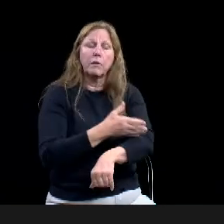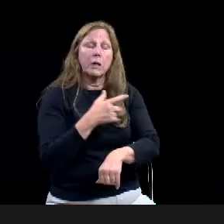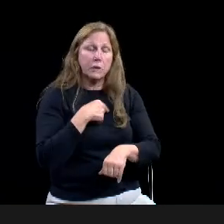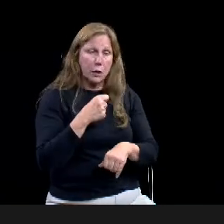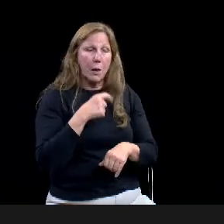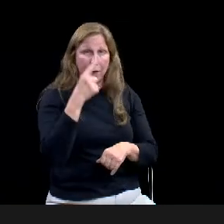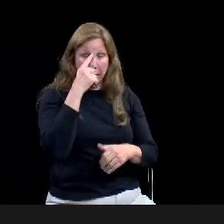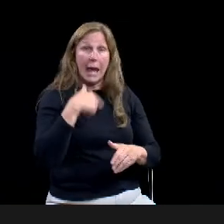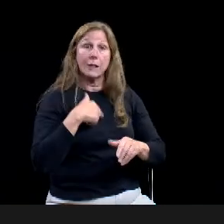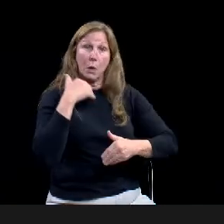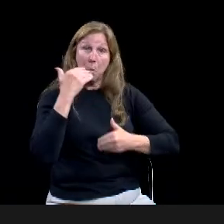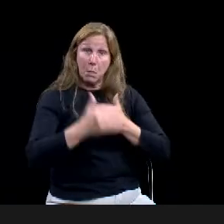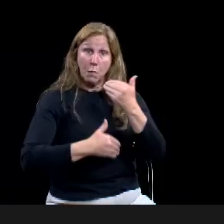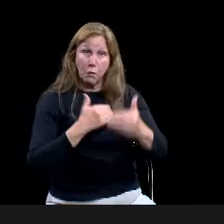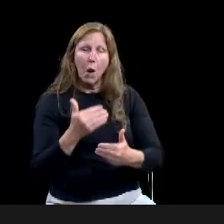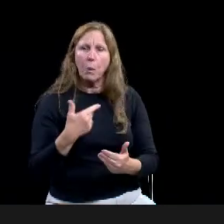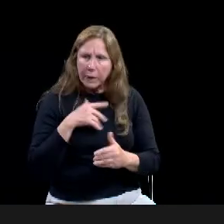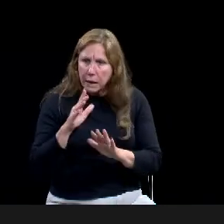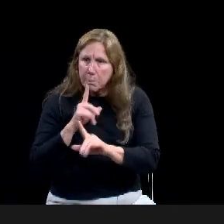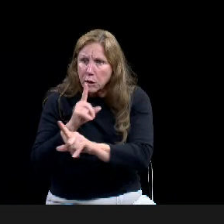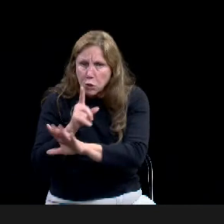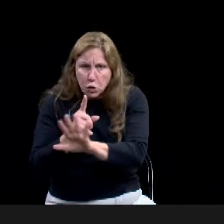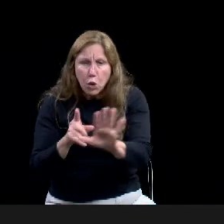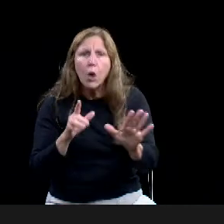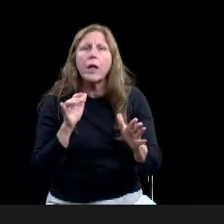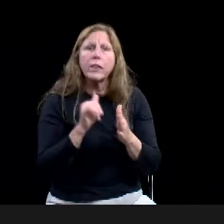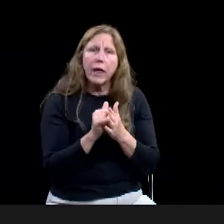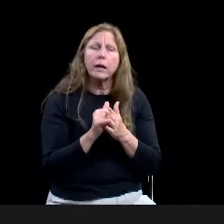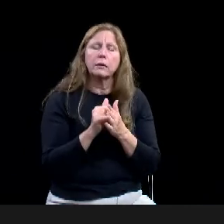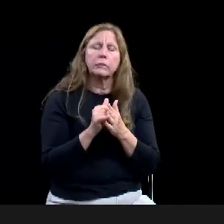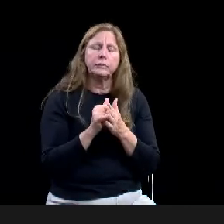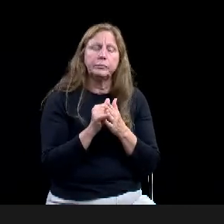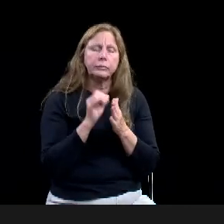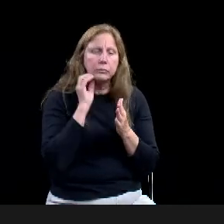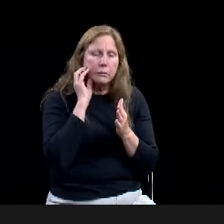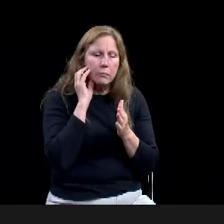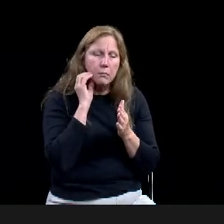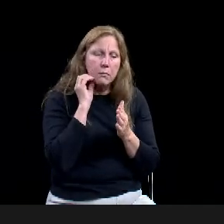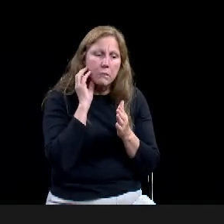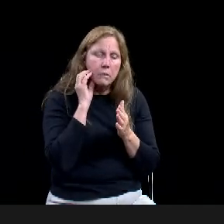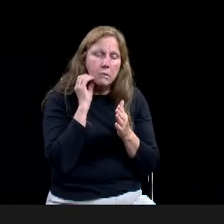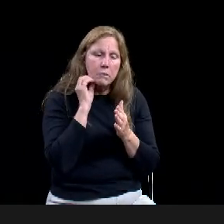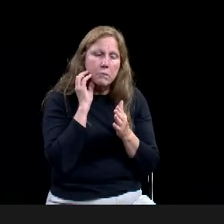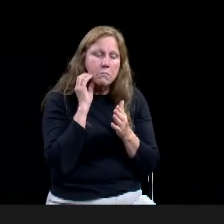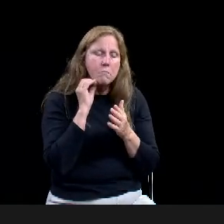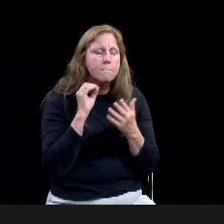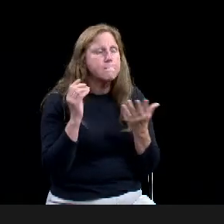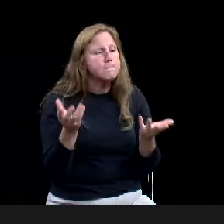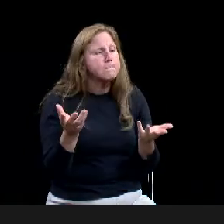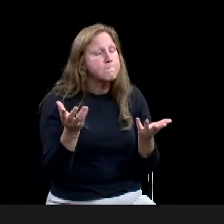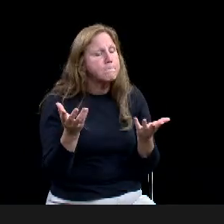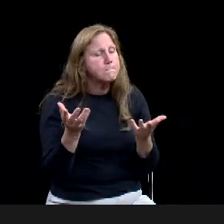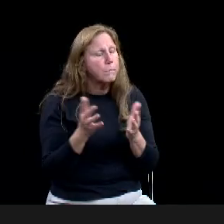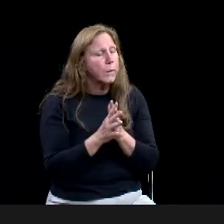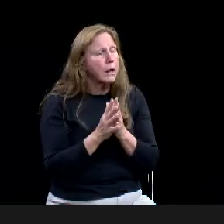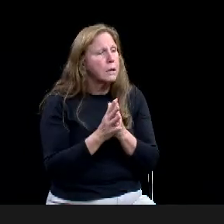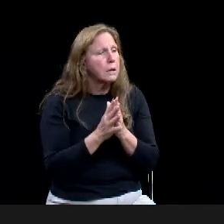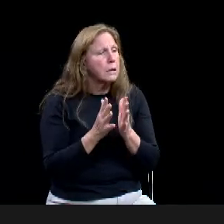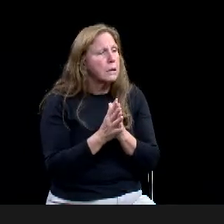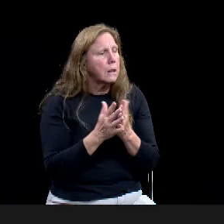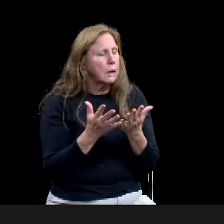same type of persons working on the application we take into consideration from the different neighborhood associations,